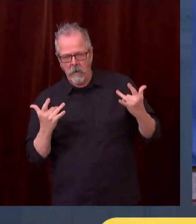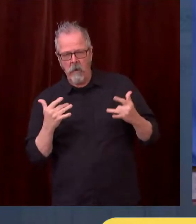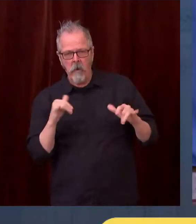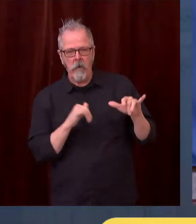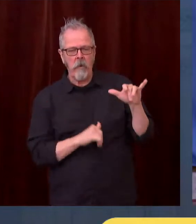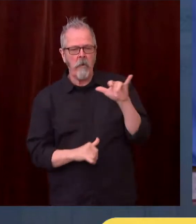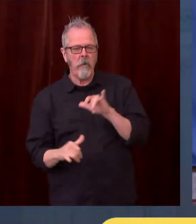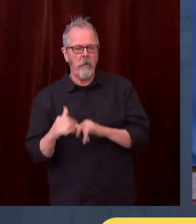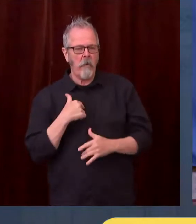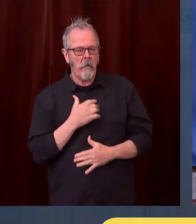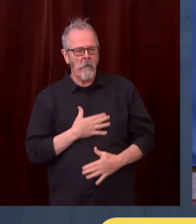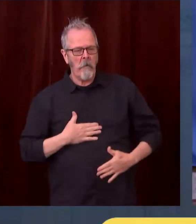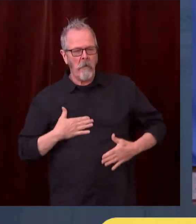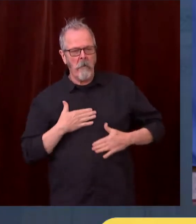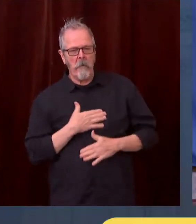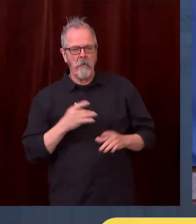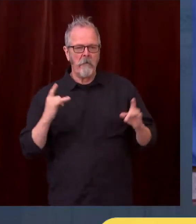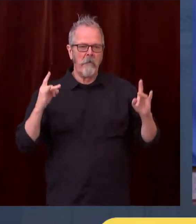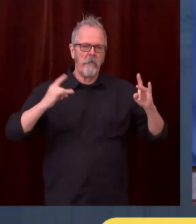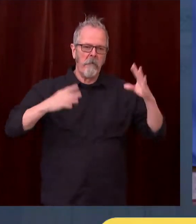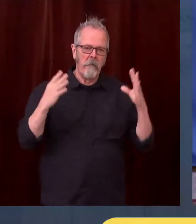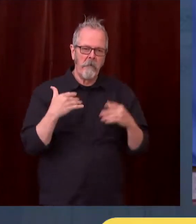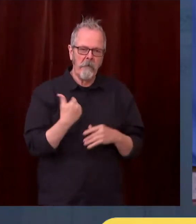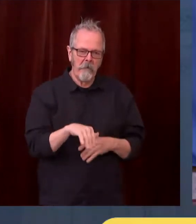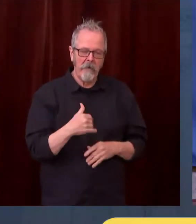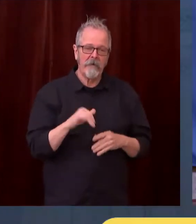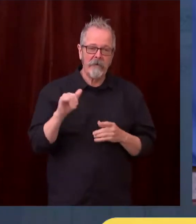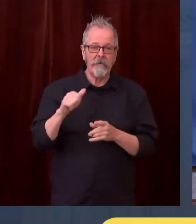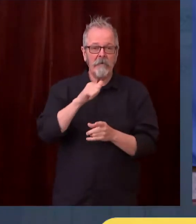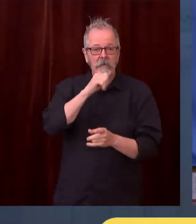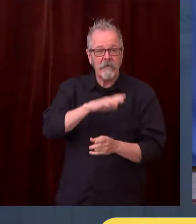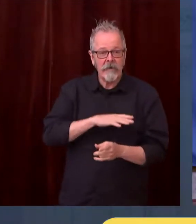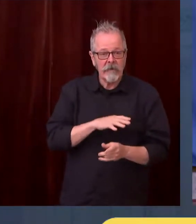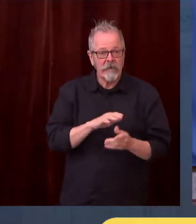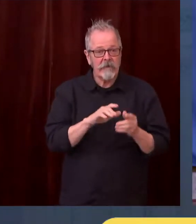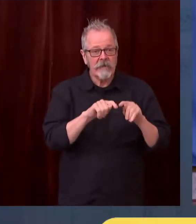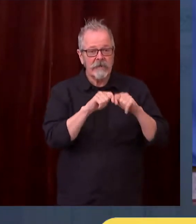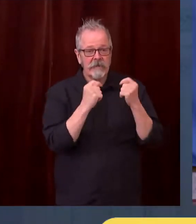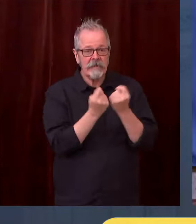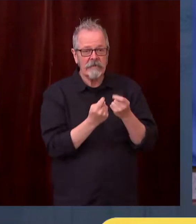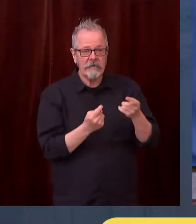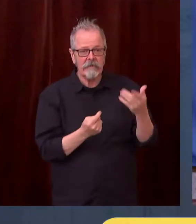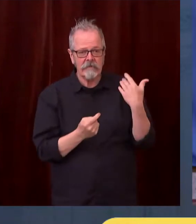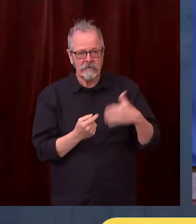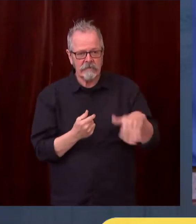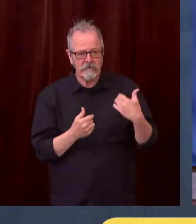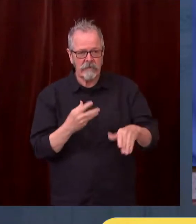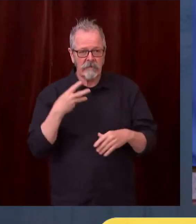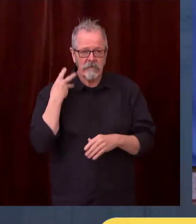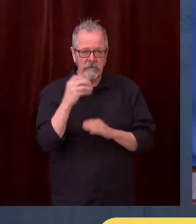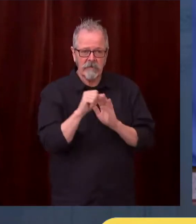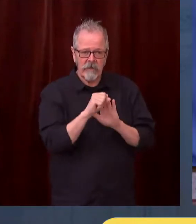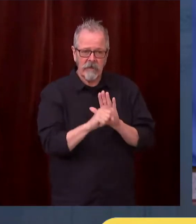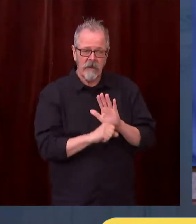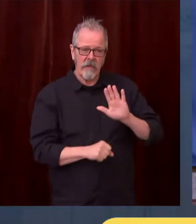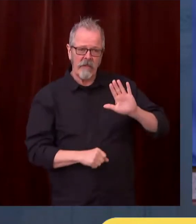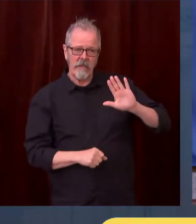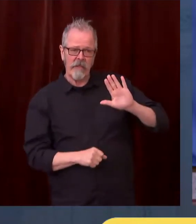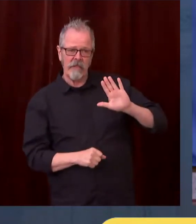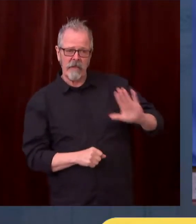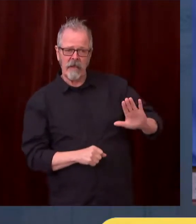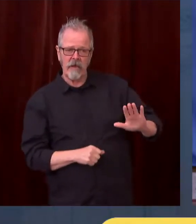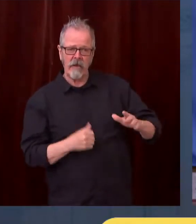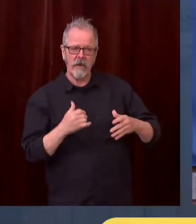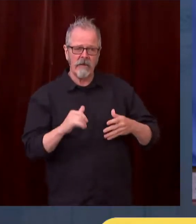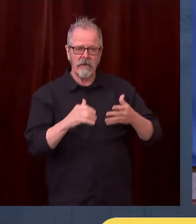team was ranked to finish last and ended up going to the playoffs, first time in three decades. Congratulations. The